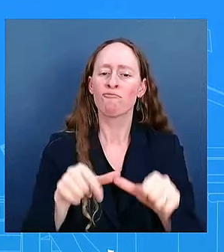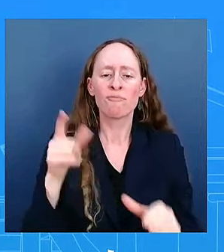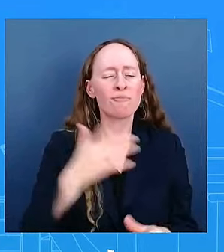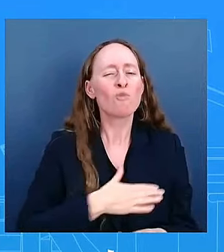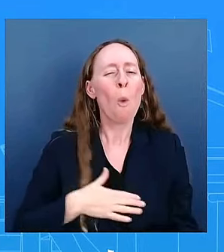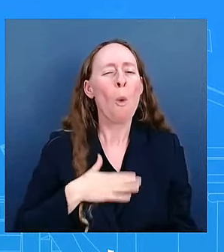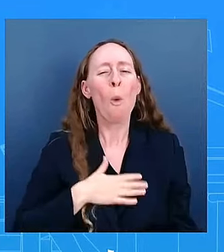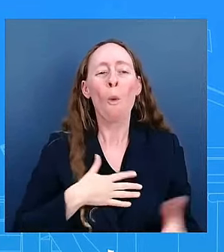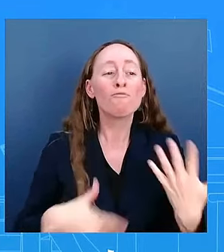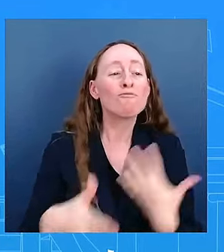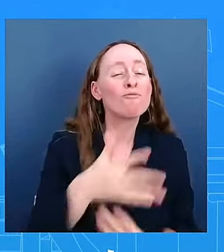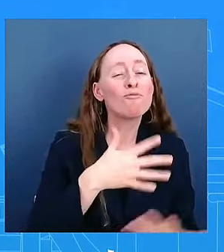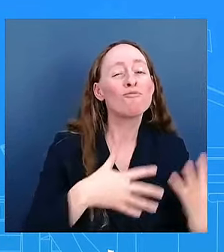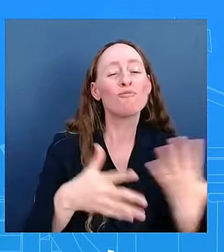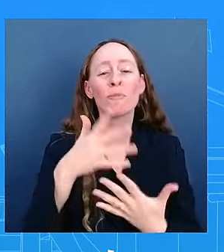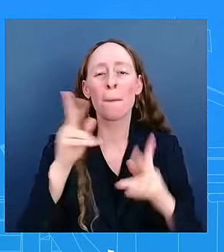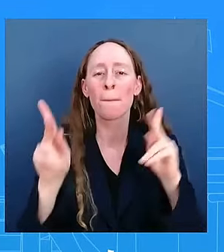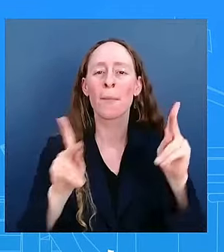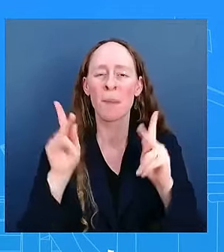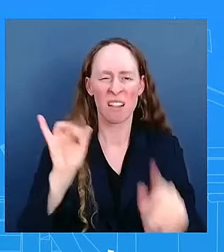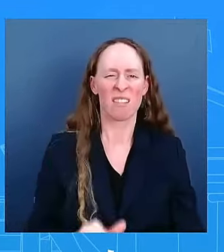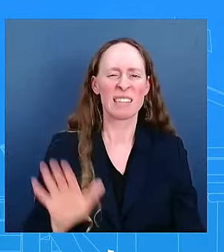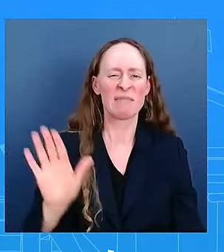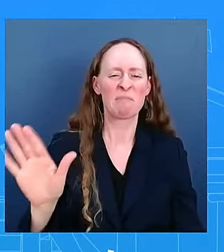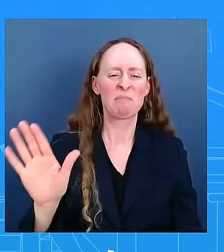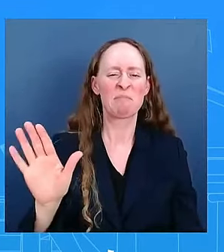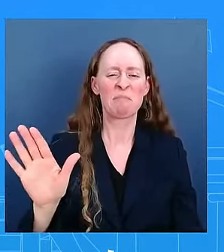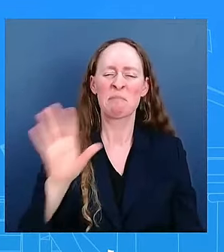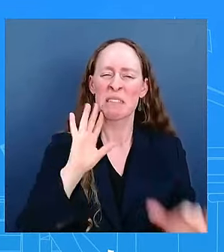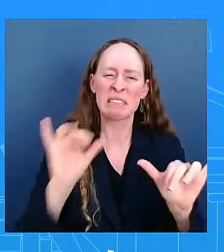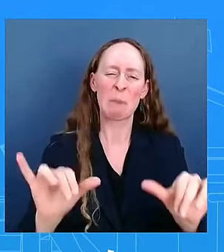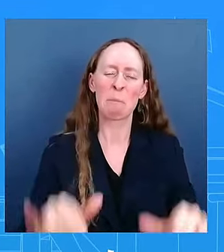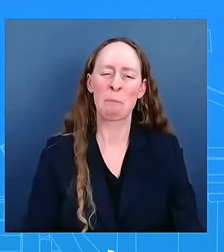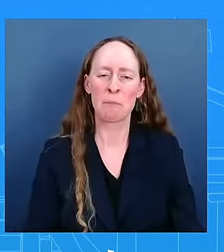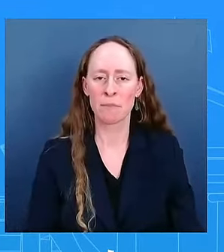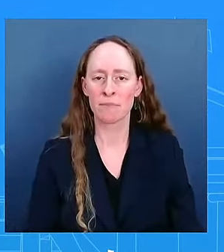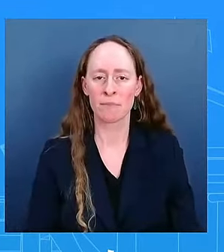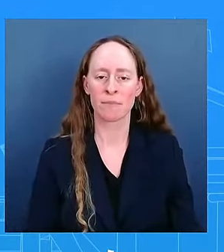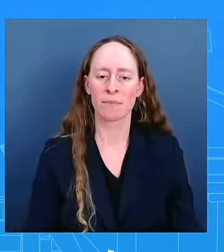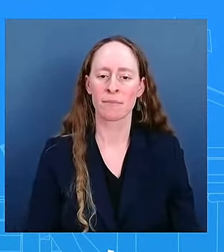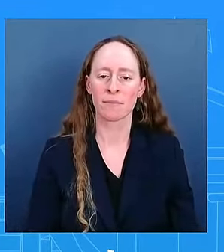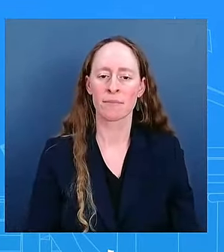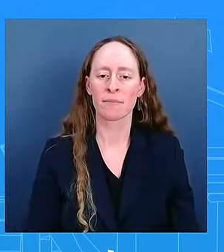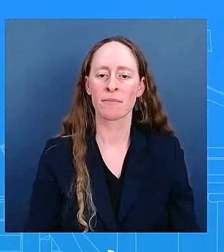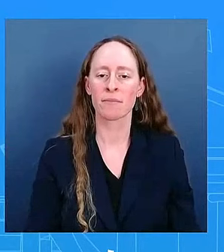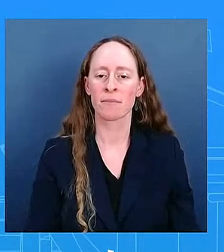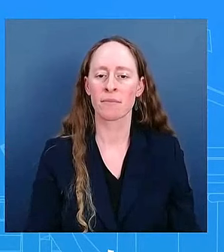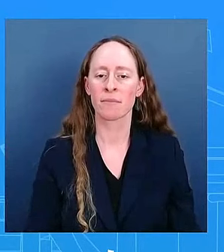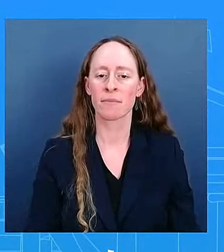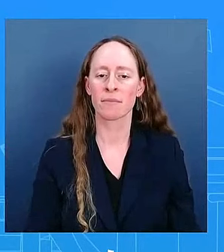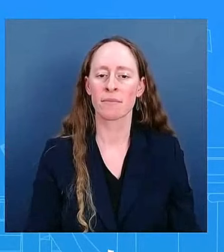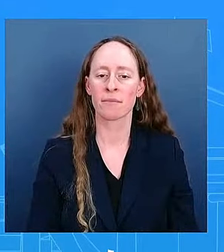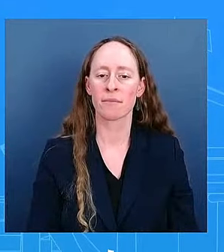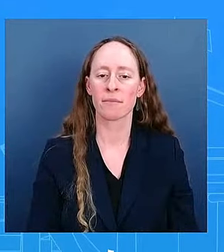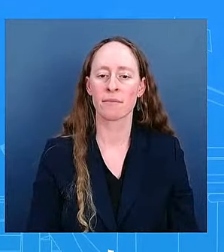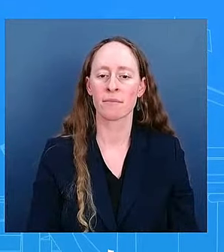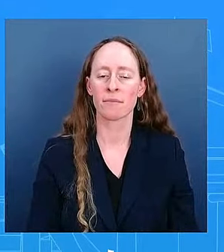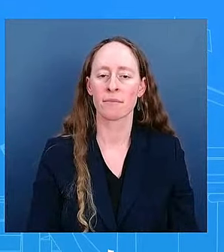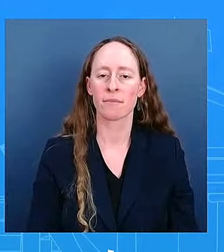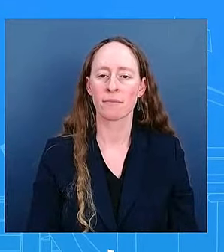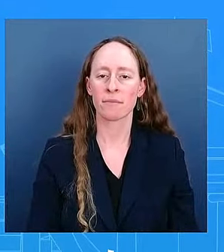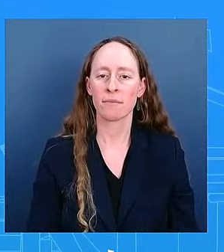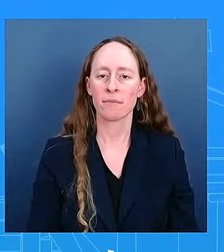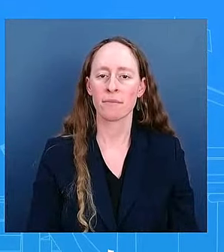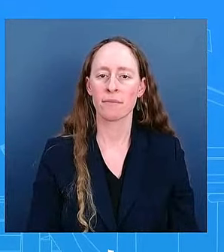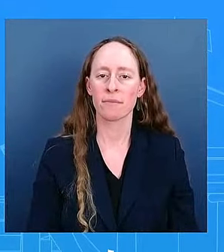that on foreign policy just finally um cnn is reporting according to a high-ranking iranian source that israel's recent attacks on iran will be met with